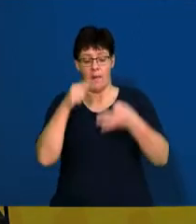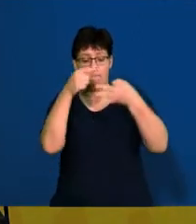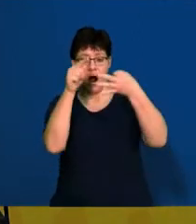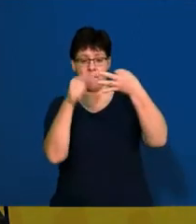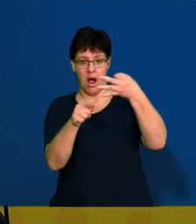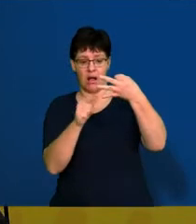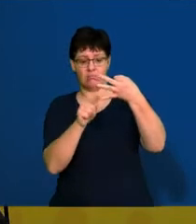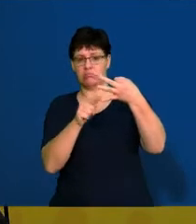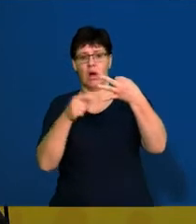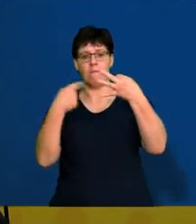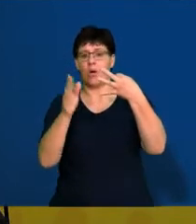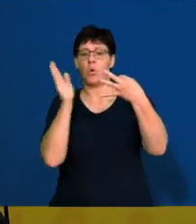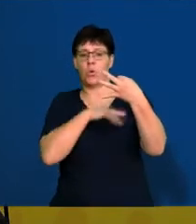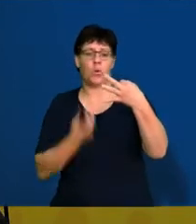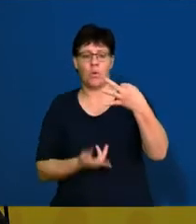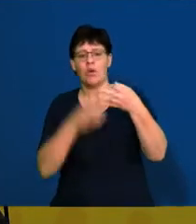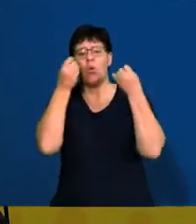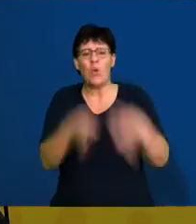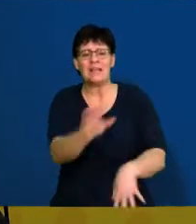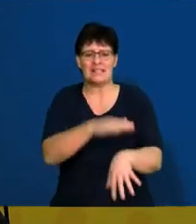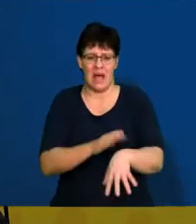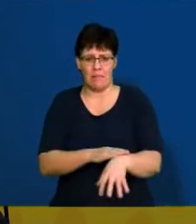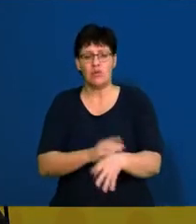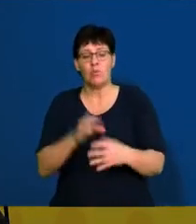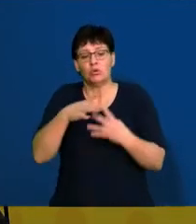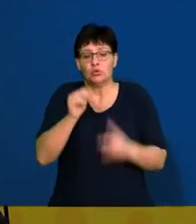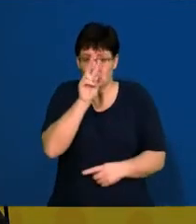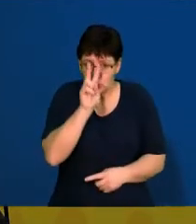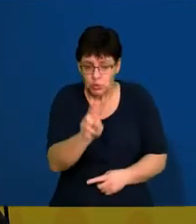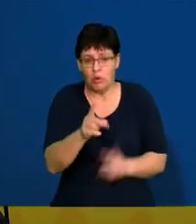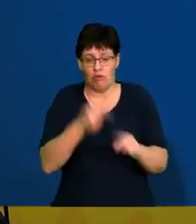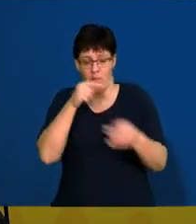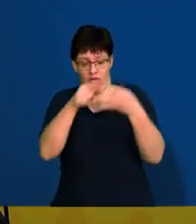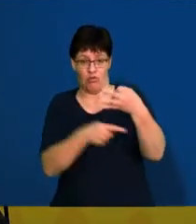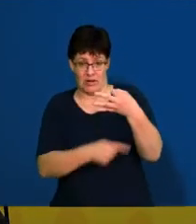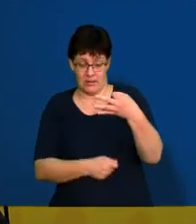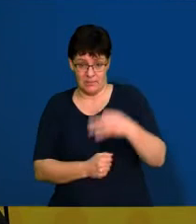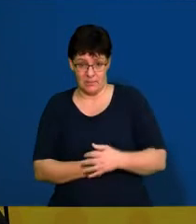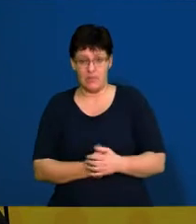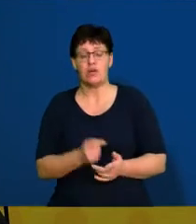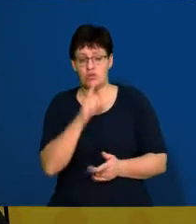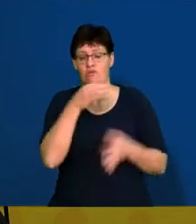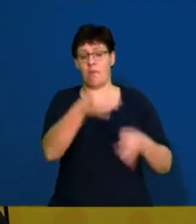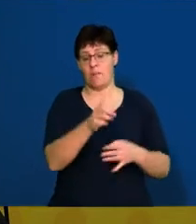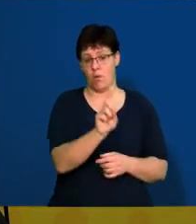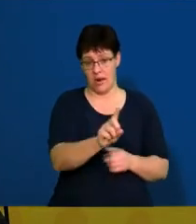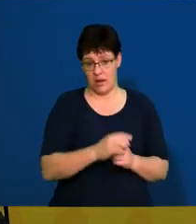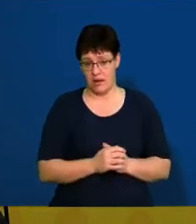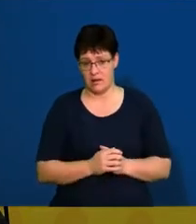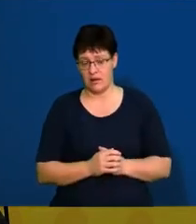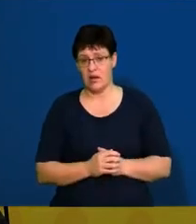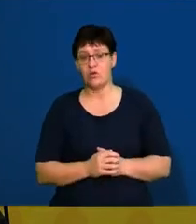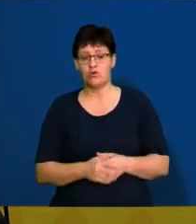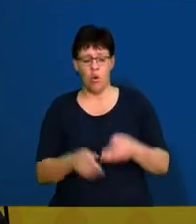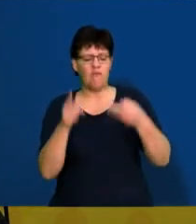there you've wasted a lot of time. So, out of your three questions, they're going to be made up as follows for paper one. So, the